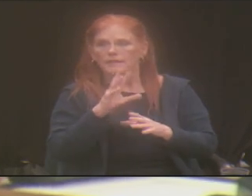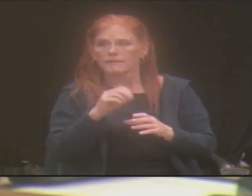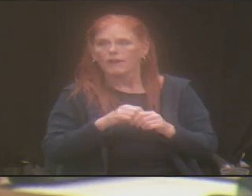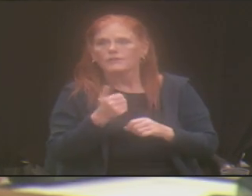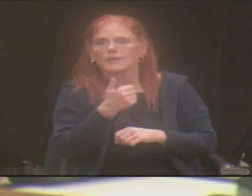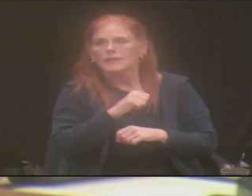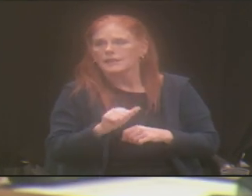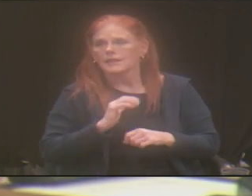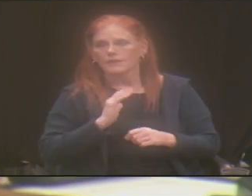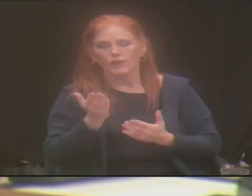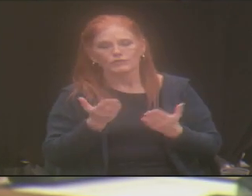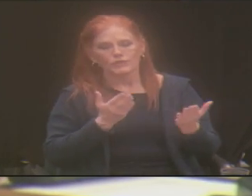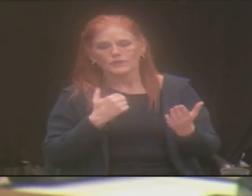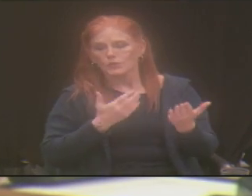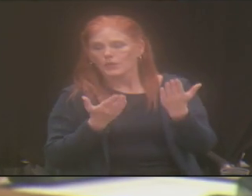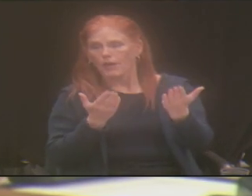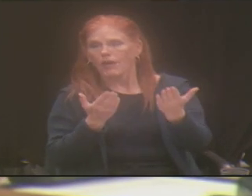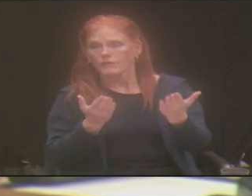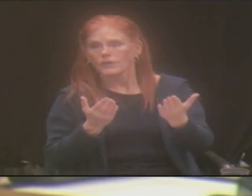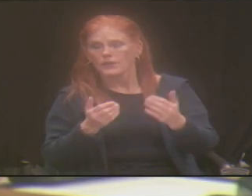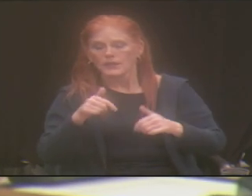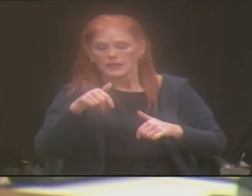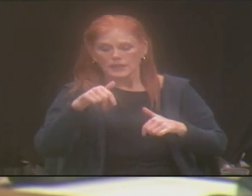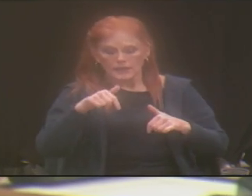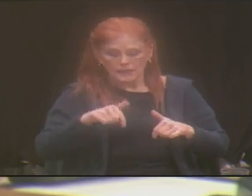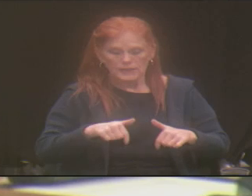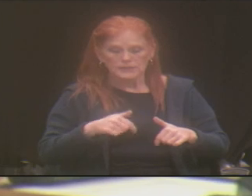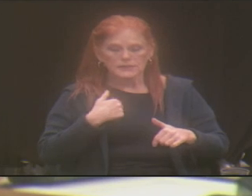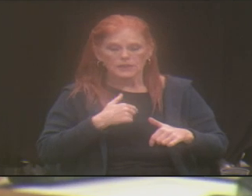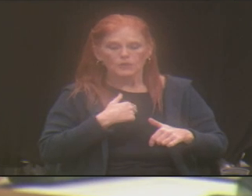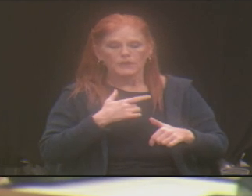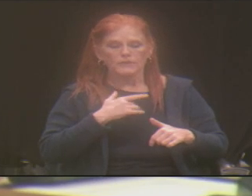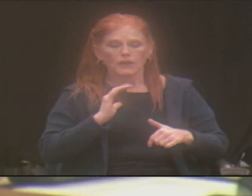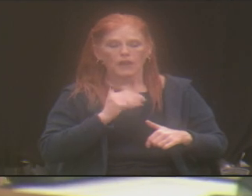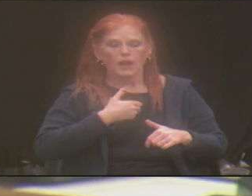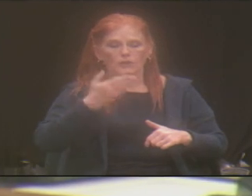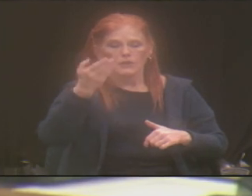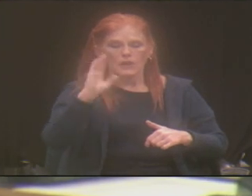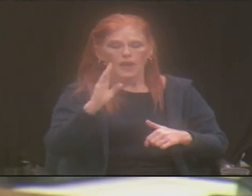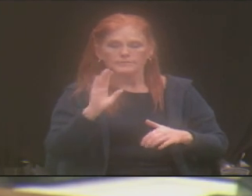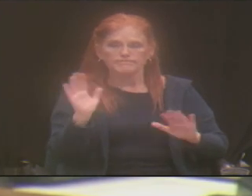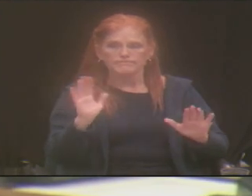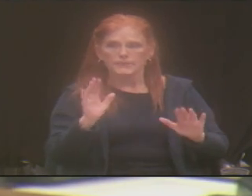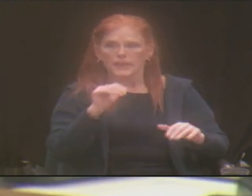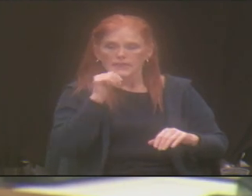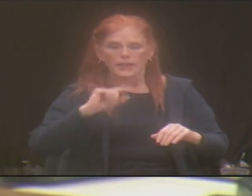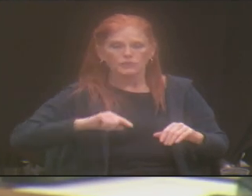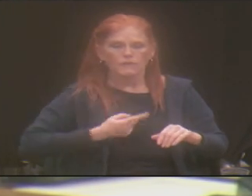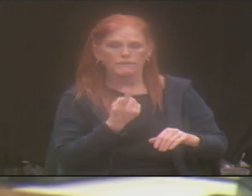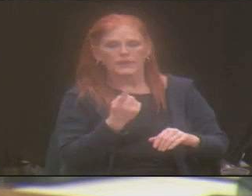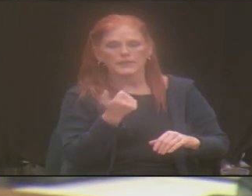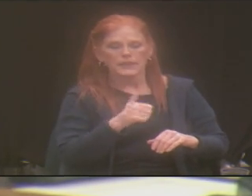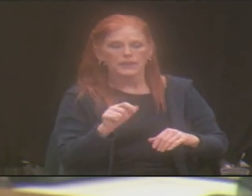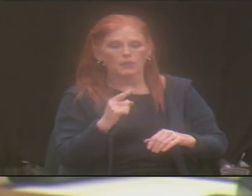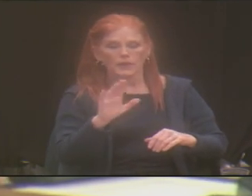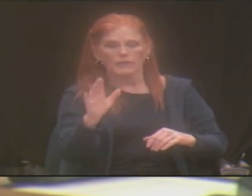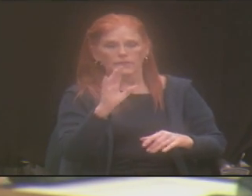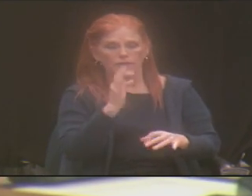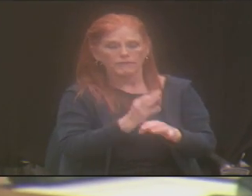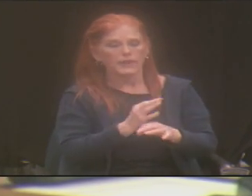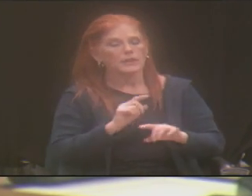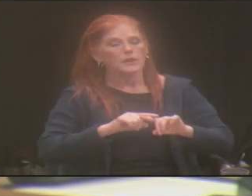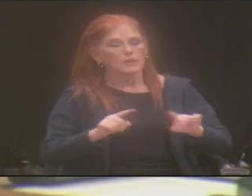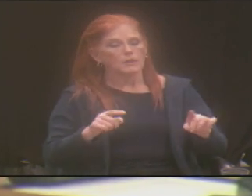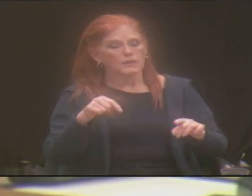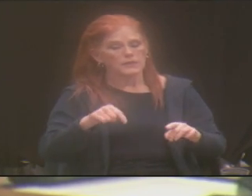offer. This is just what we feel that our God, not to be offensive to anyone else in their faith, but this